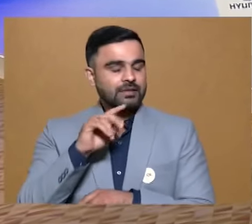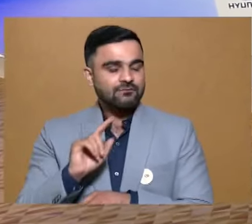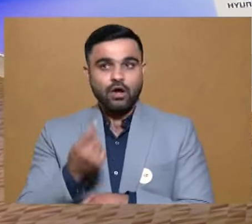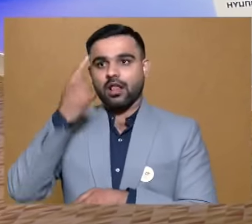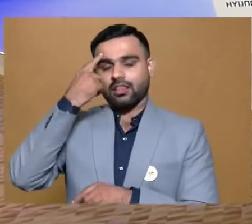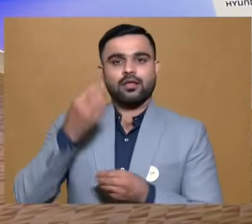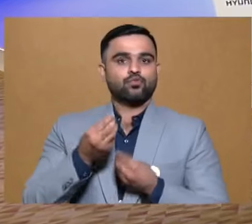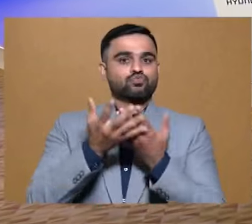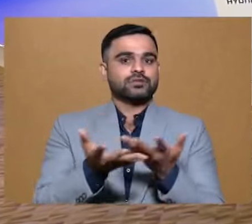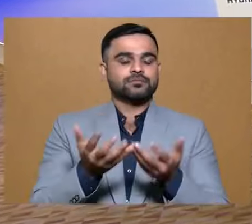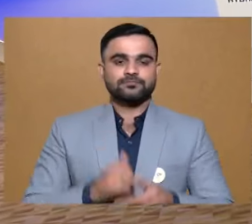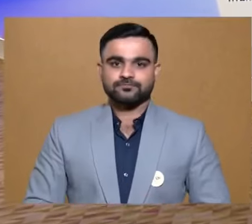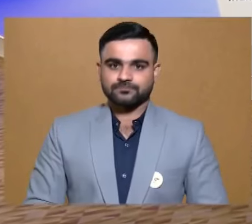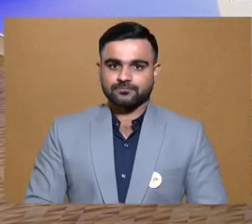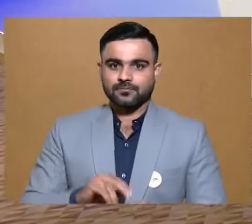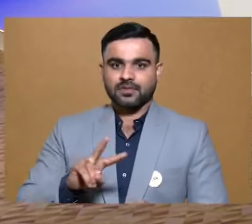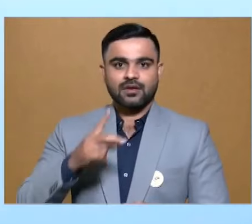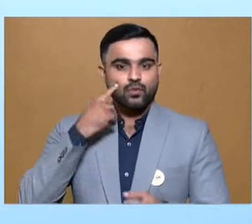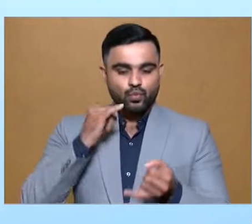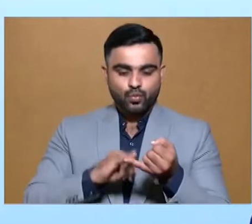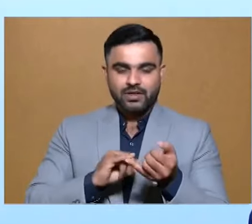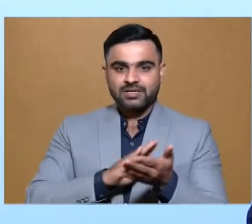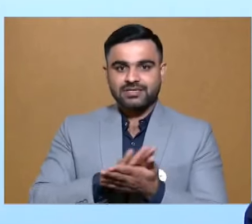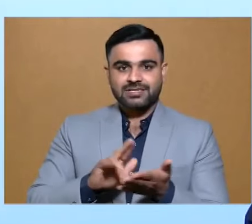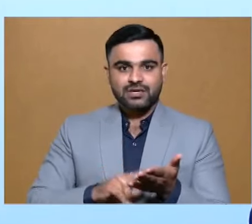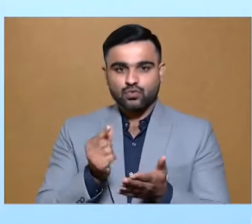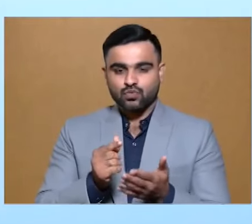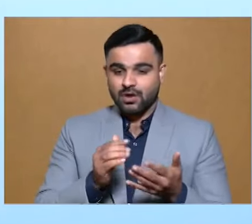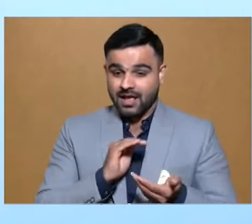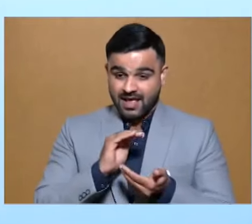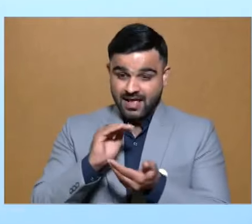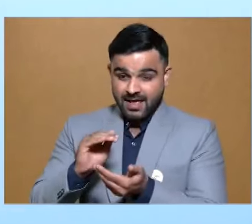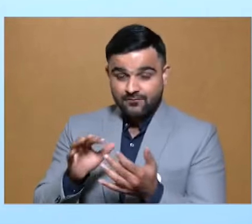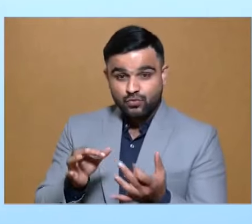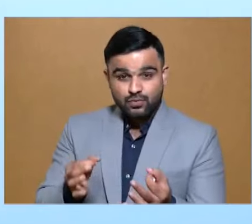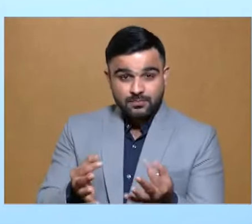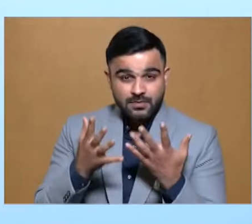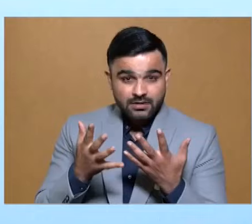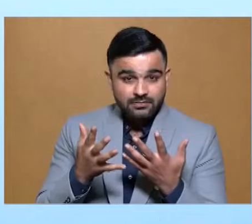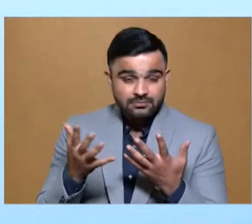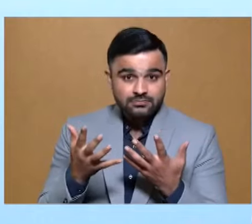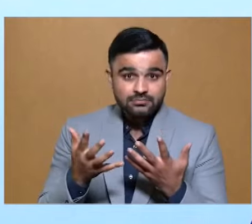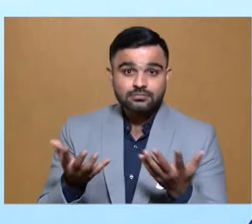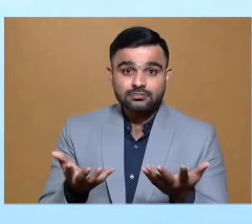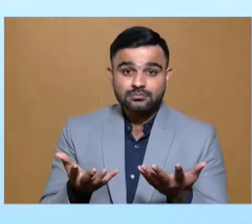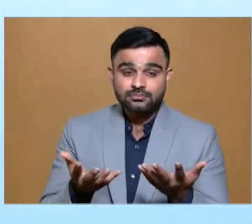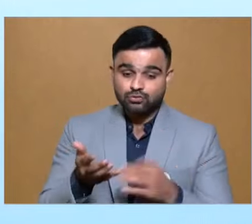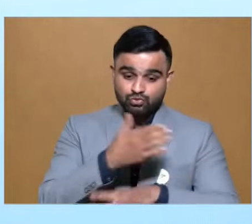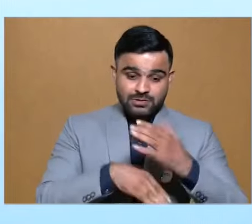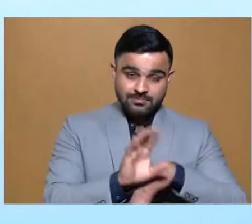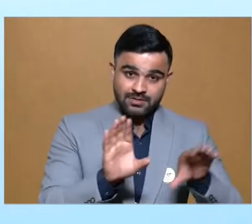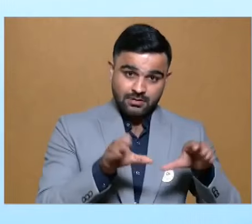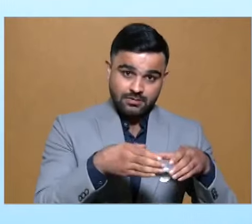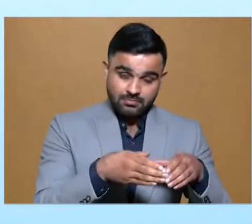first? Vishnu, I think awards, especially for, you know, in the disability